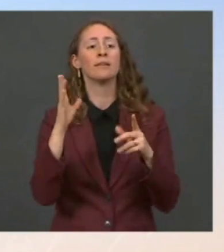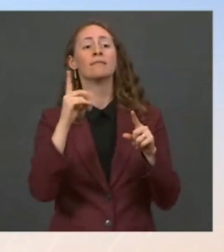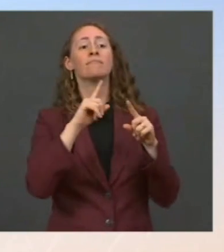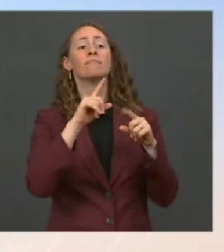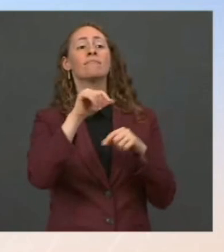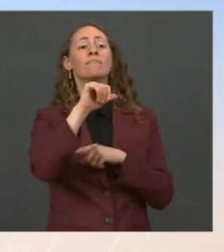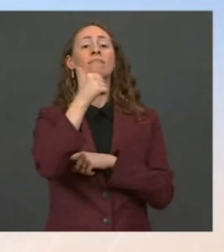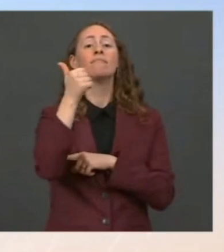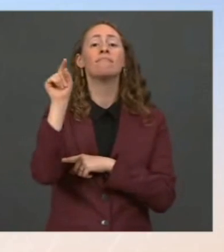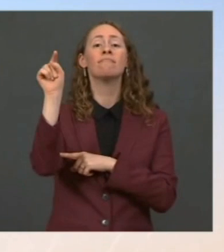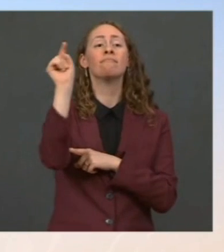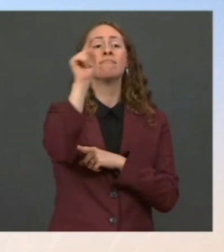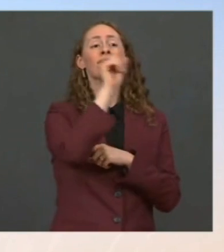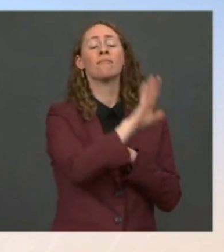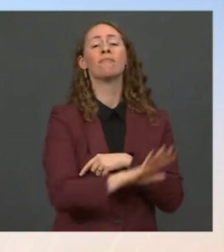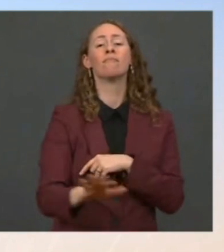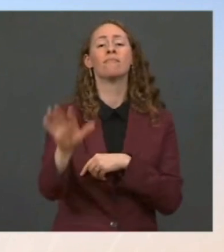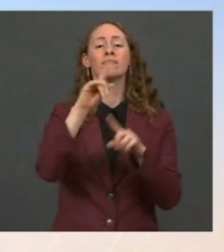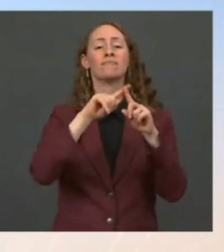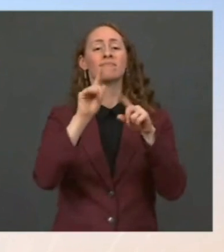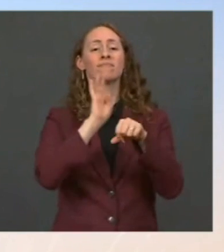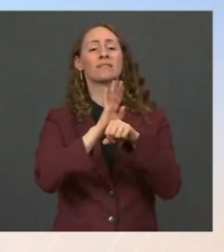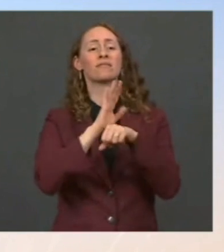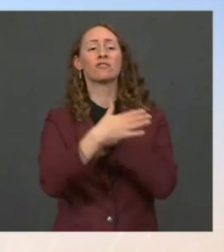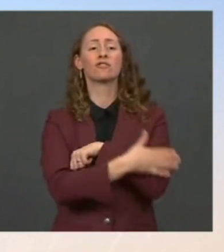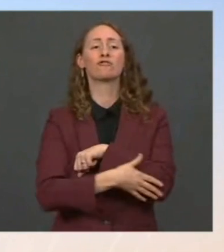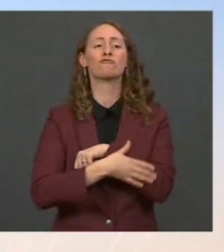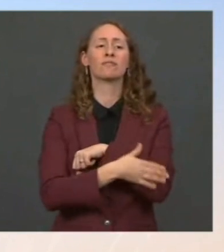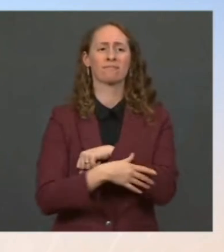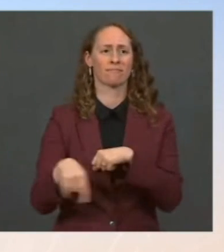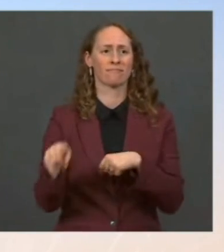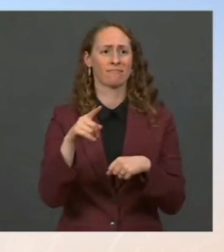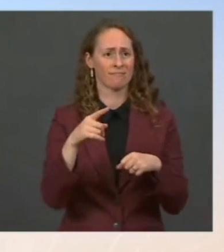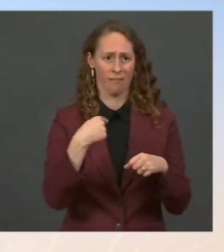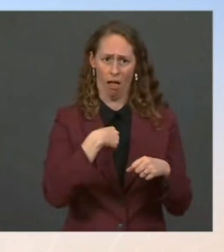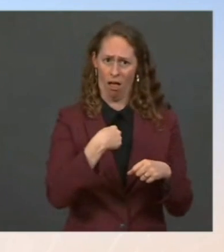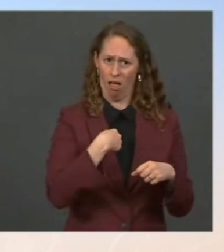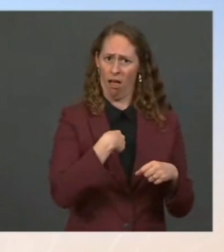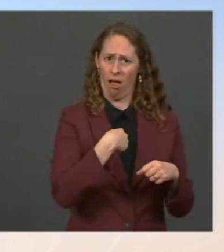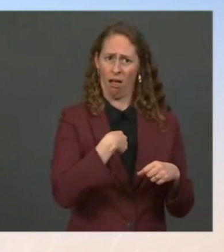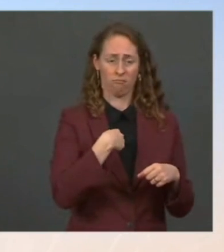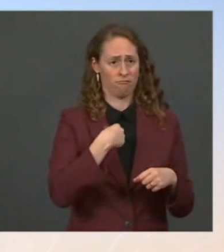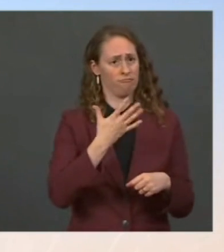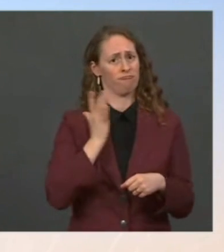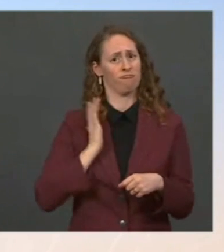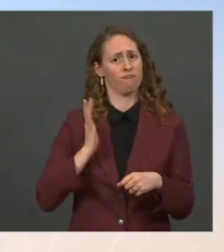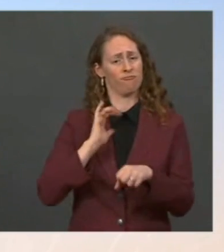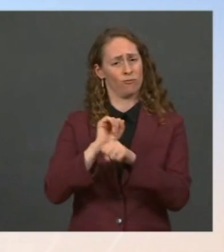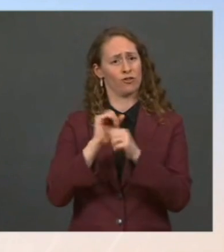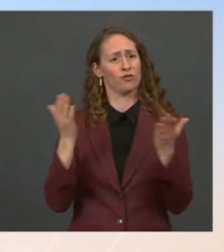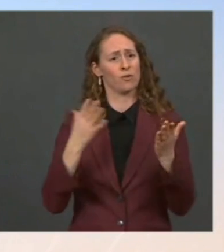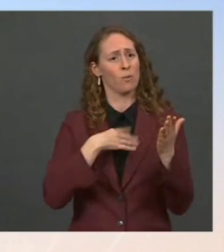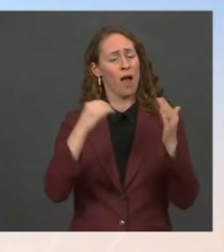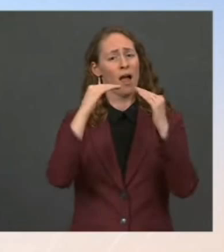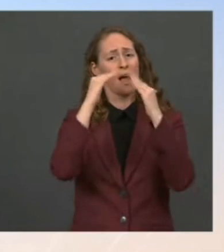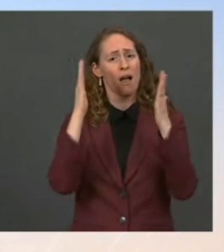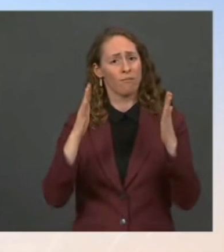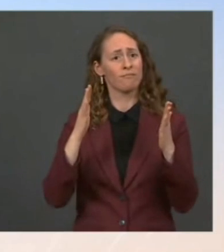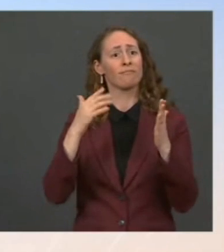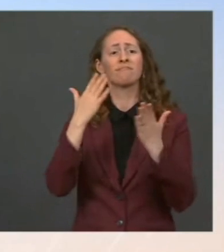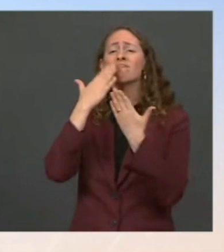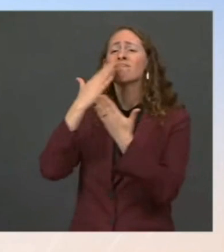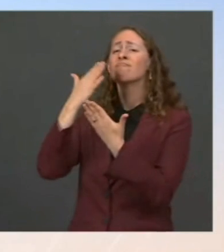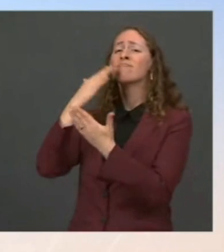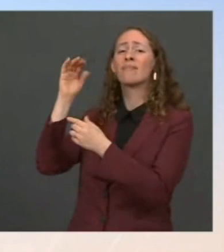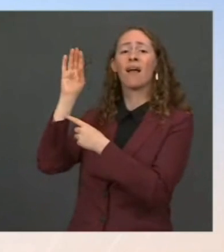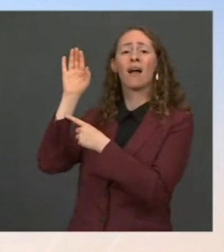I took 12 weeks of maternity leave when I was the White House communications director. And I'm grateful to former President Obama for that and for leadership at the time